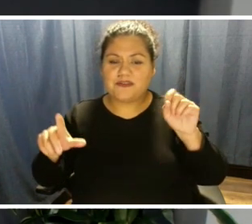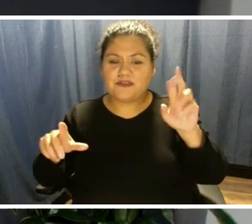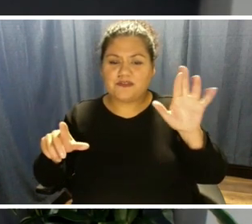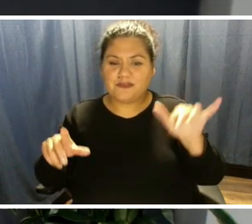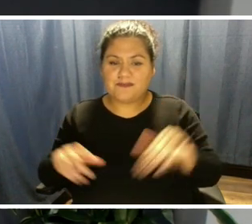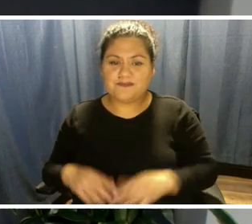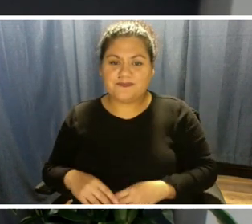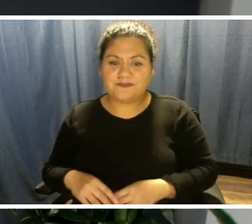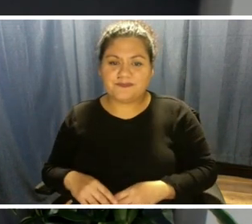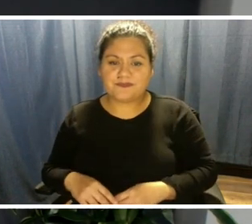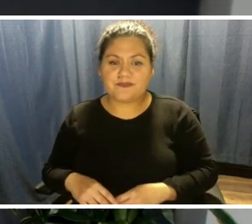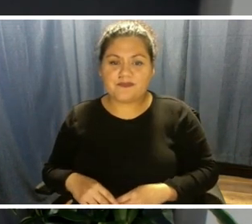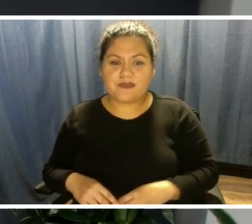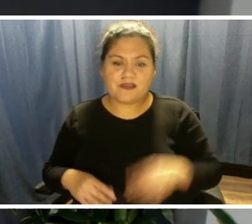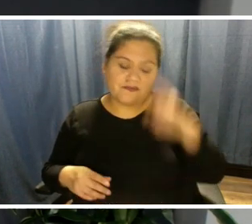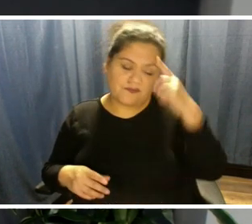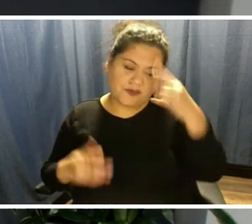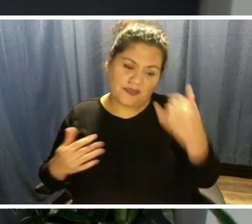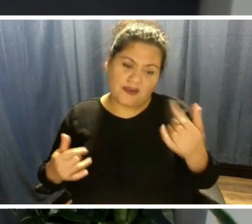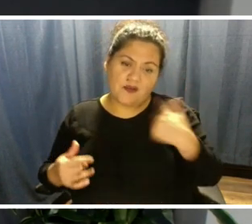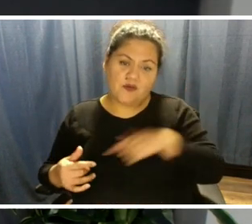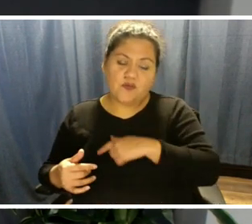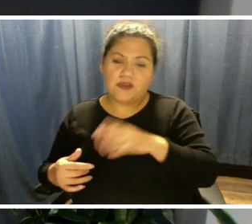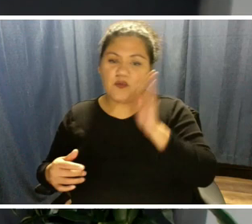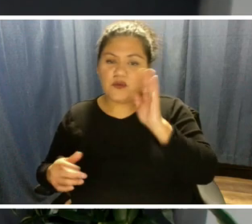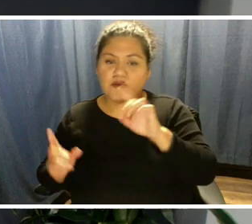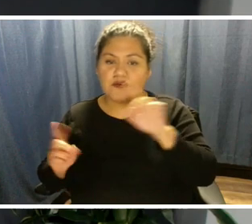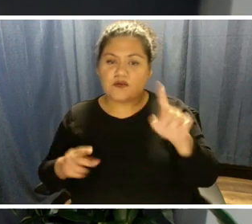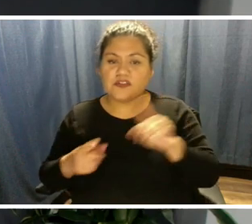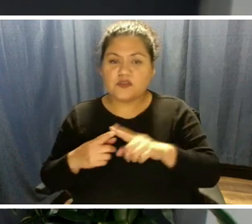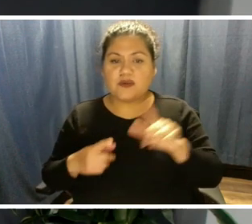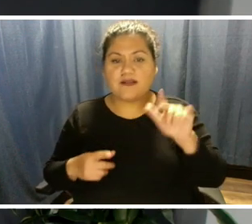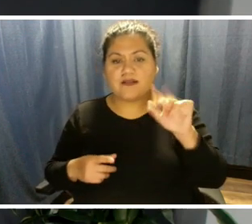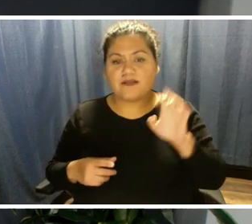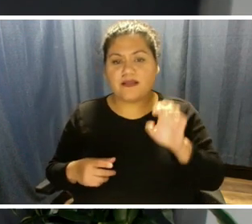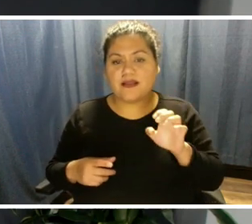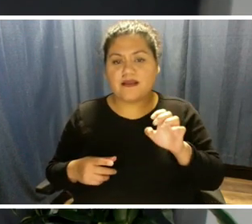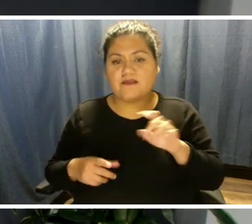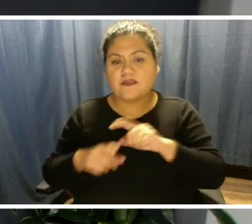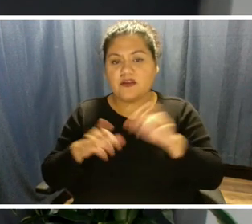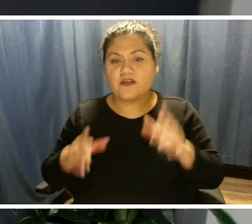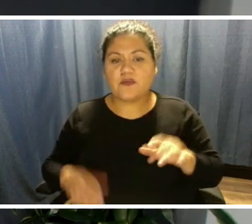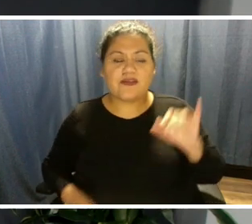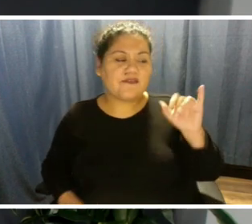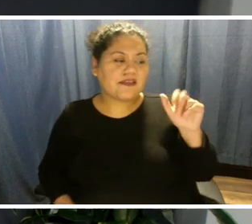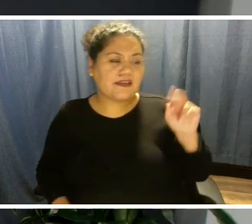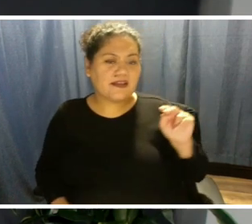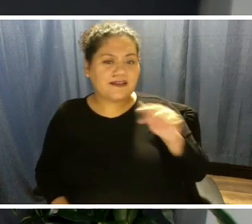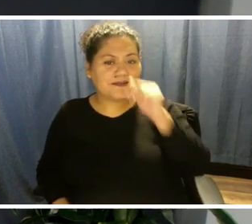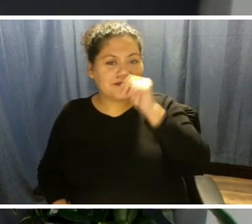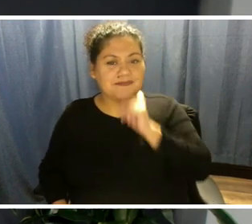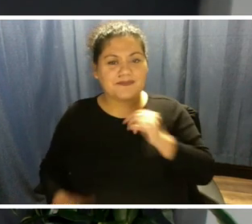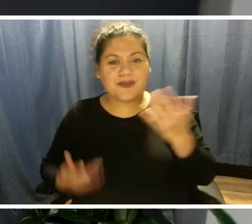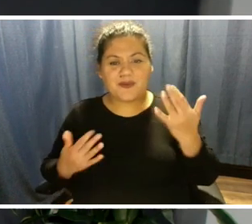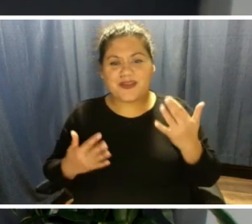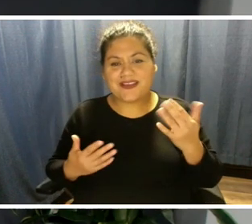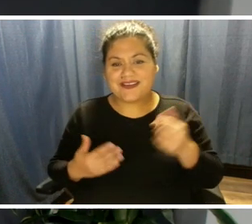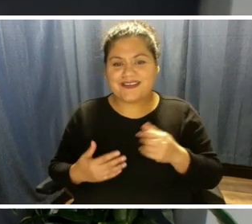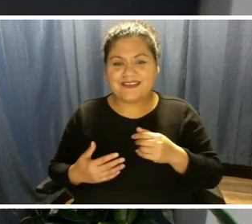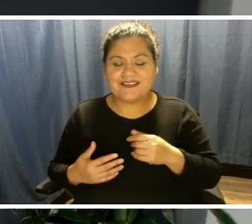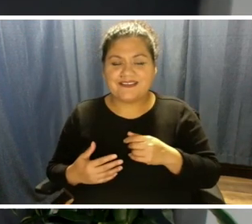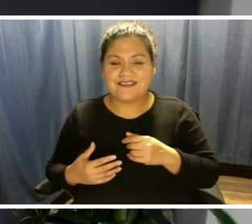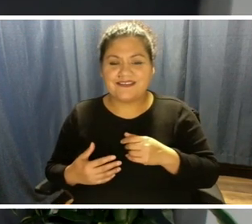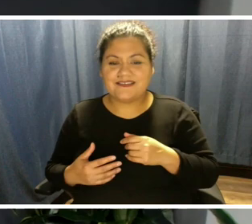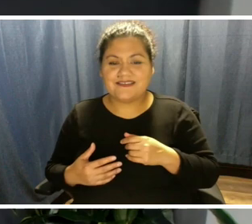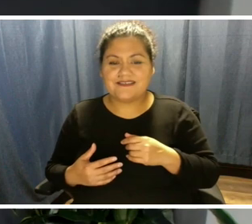And in the meantime, too, we'll go to a live caller. We have Ian who's patiently been waiting on the line. So